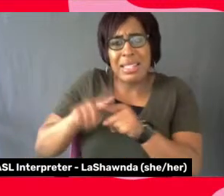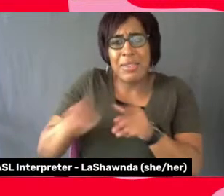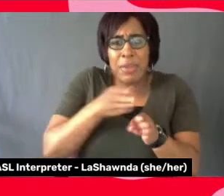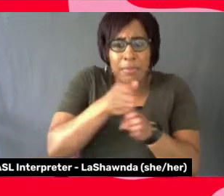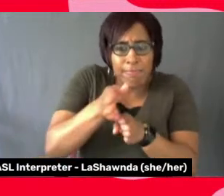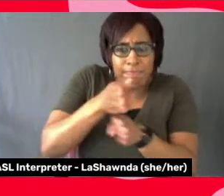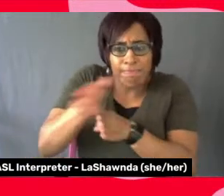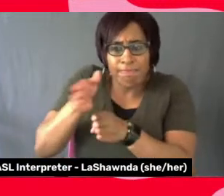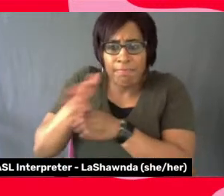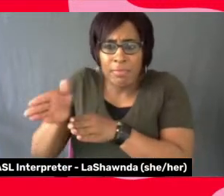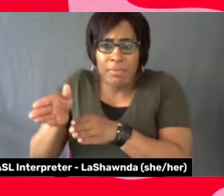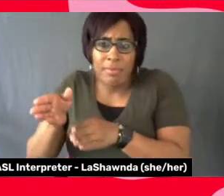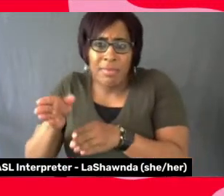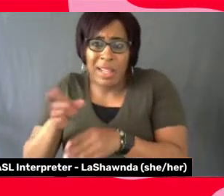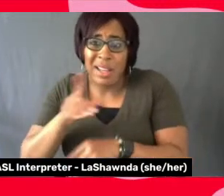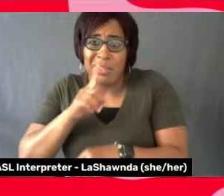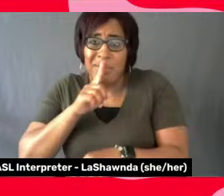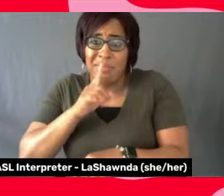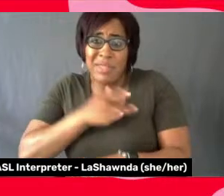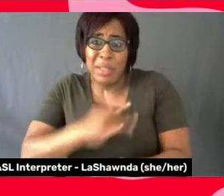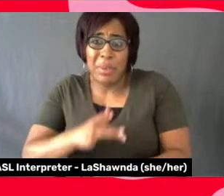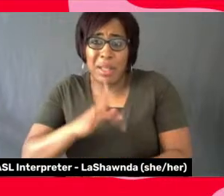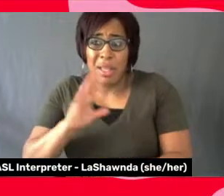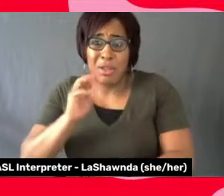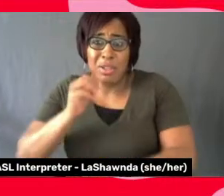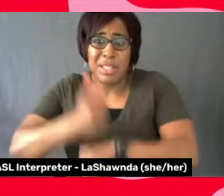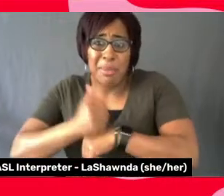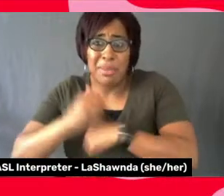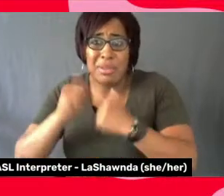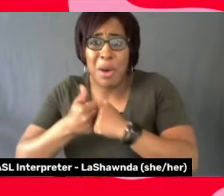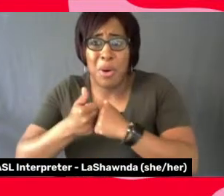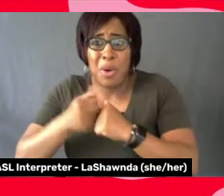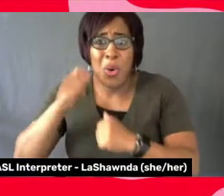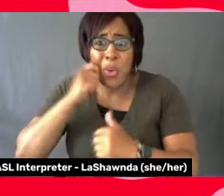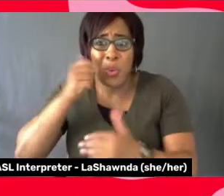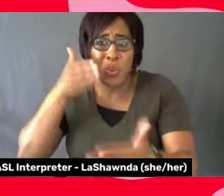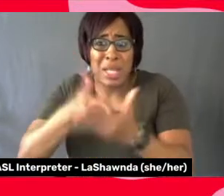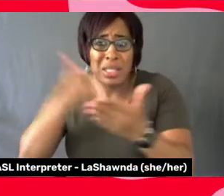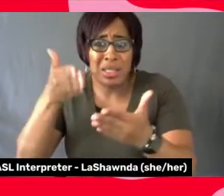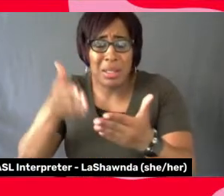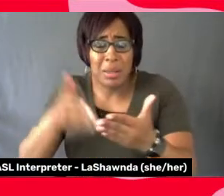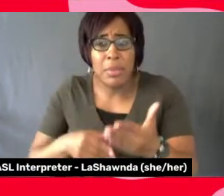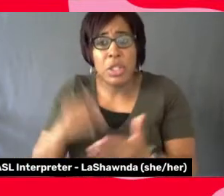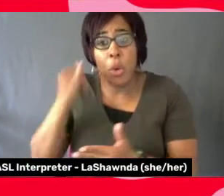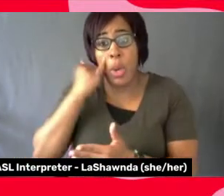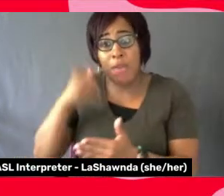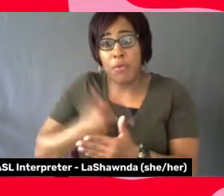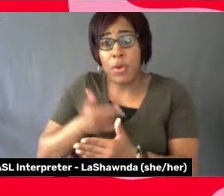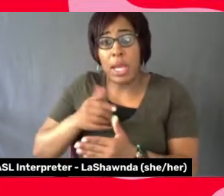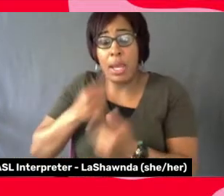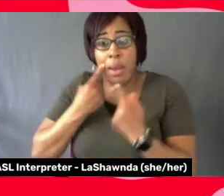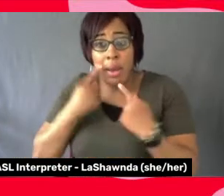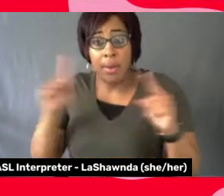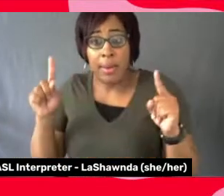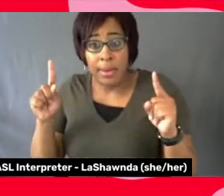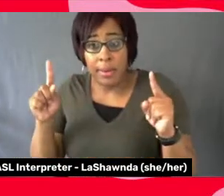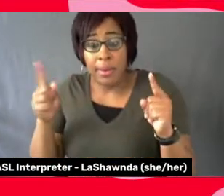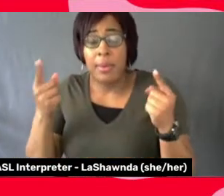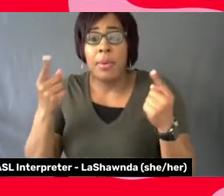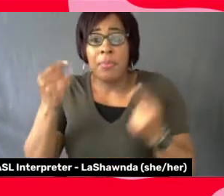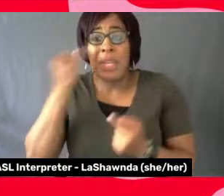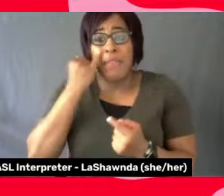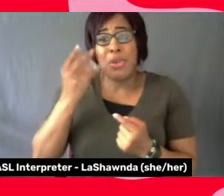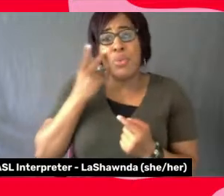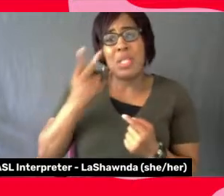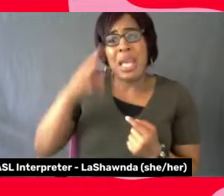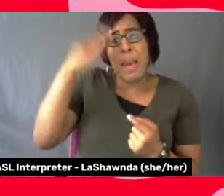literally, foundationally built on racism. So anytime we make a stride, and we actually have somebody who says in the film, anytime you see a Black woman on screen,